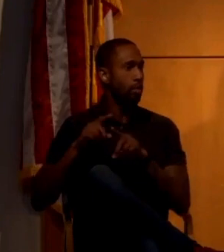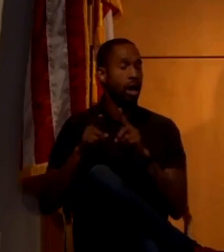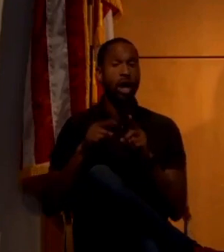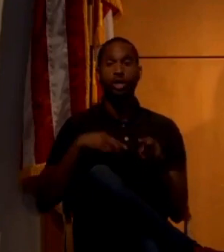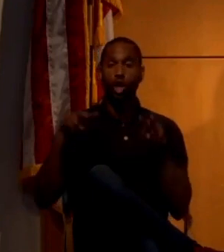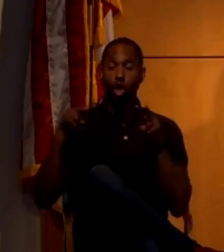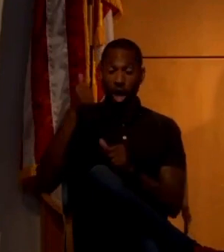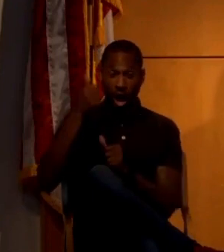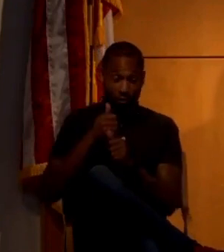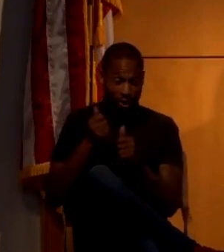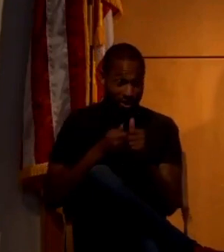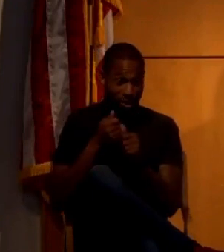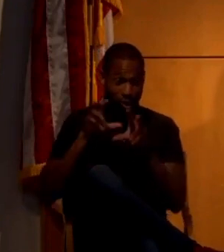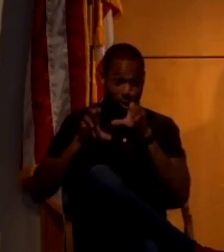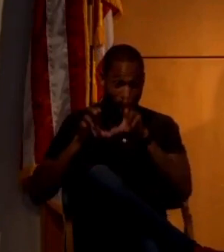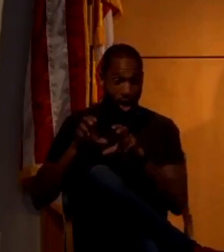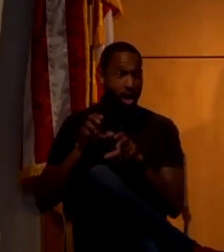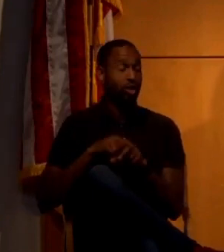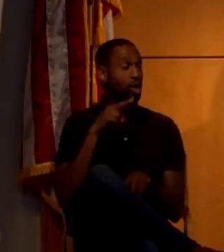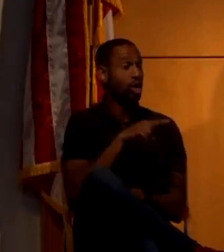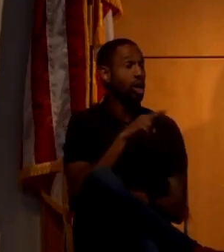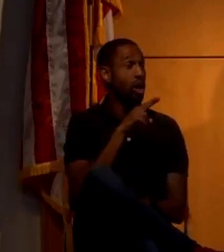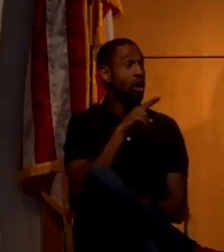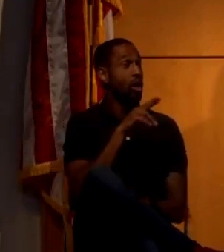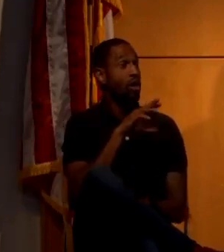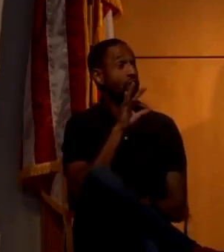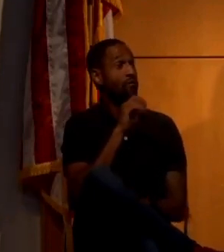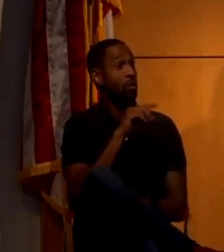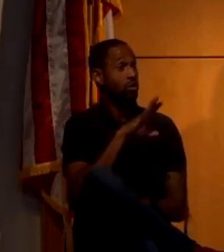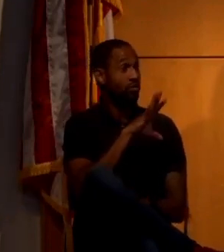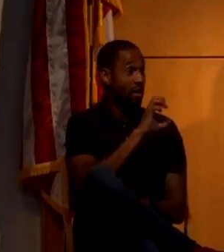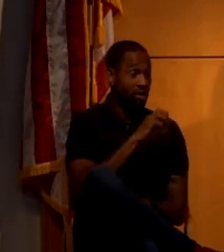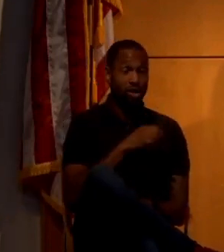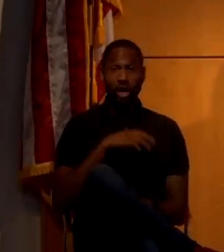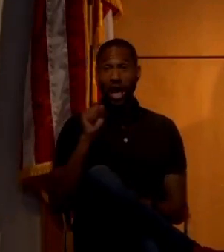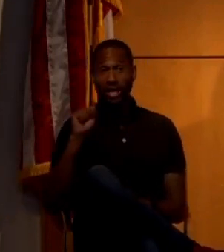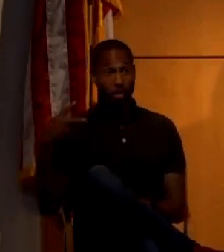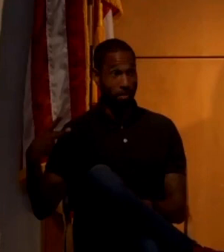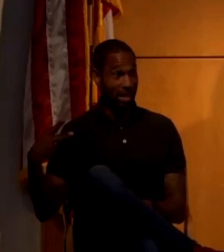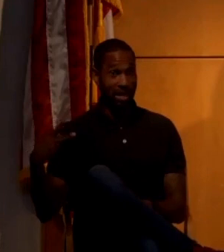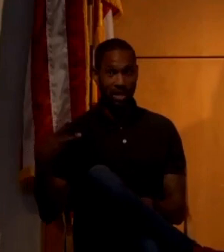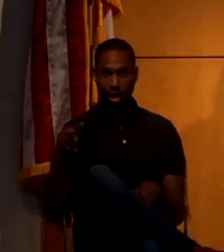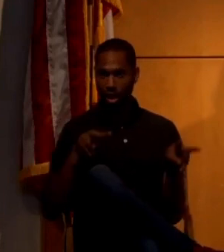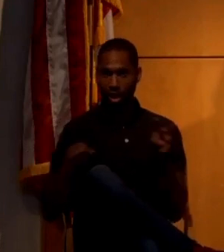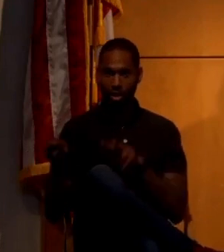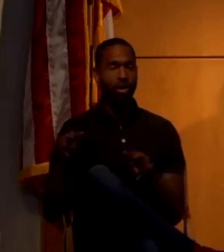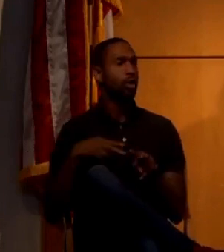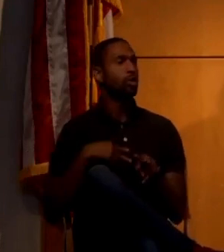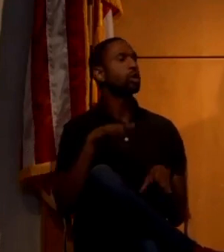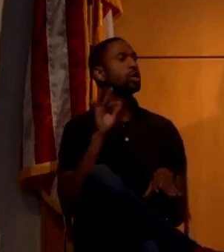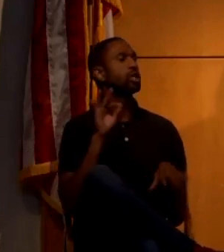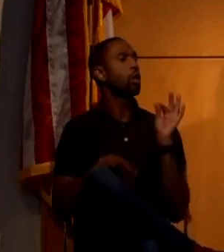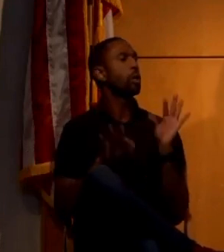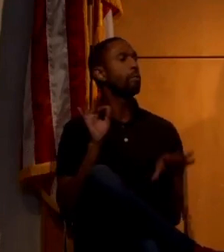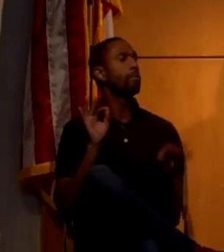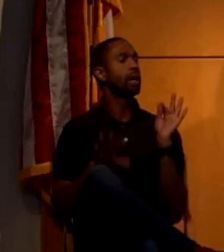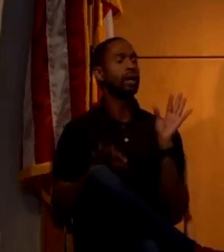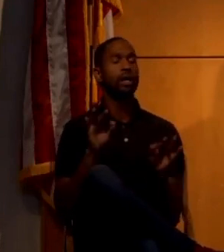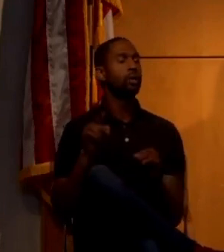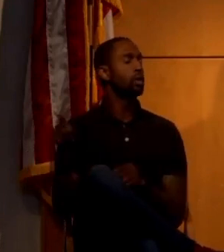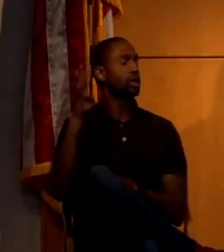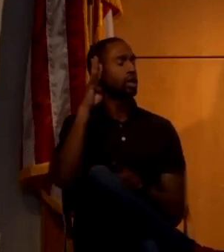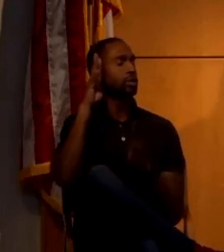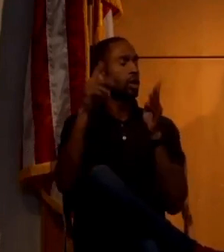he look at every single stock? Does he look at the fortune 500? Does he look at the S and P, you know? And so you can, you can cherry pick, which is the other thing conspiracy